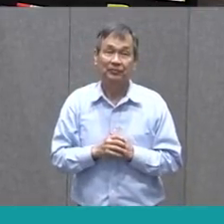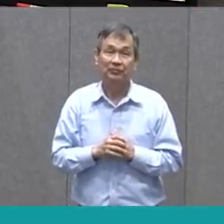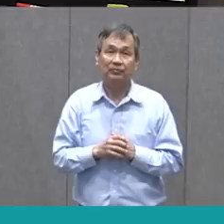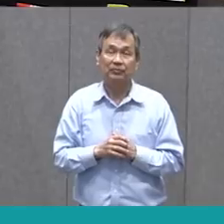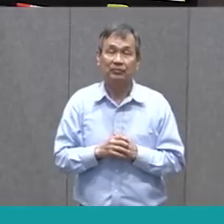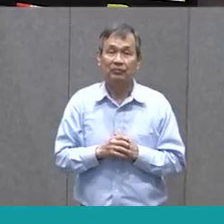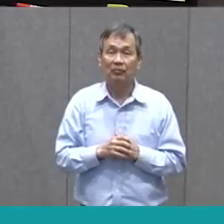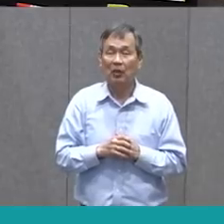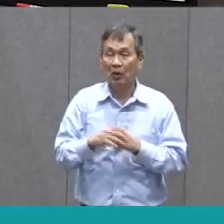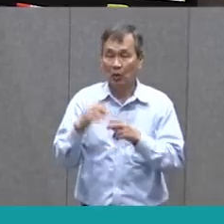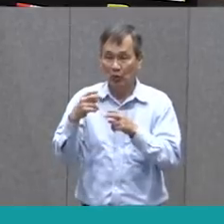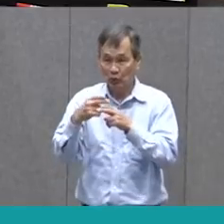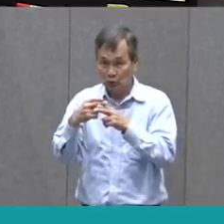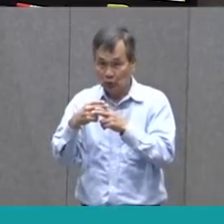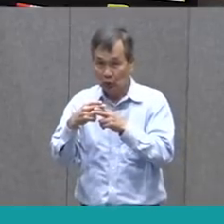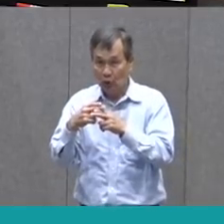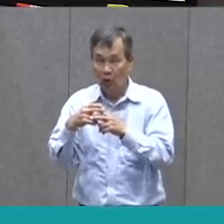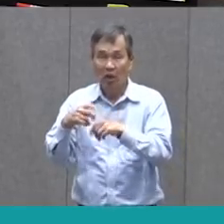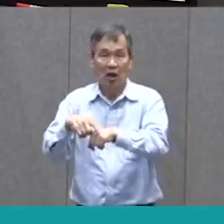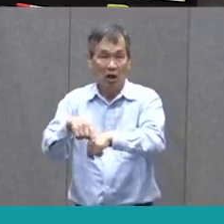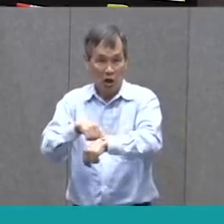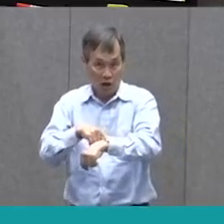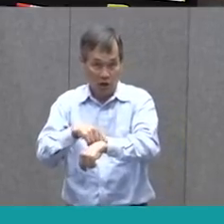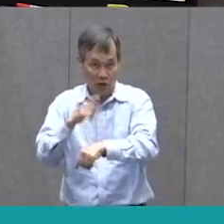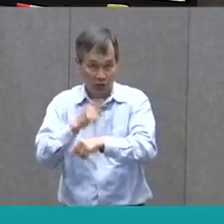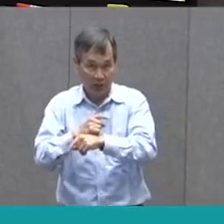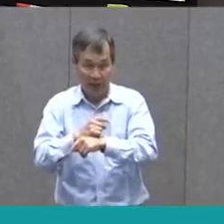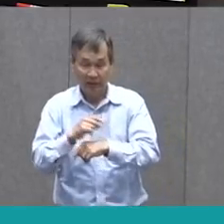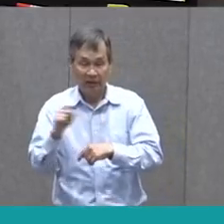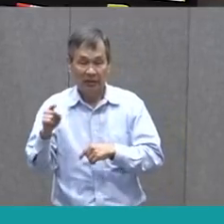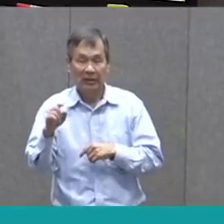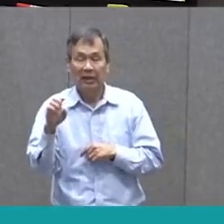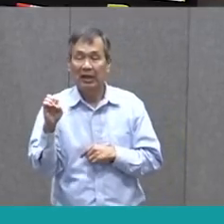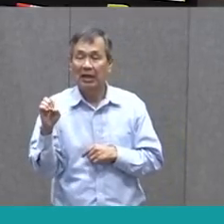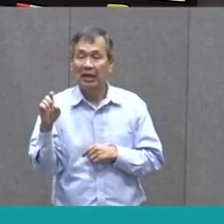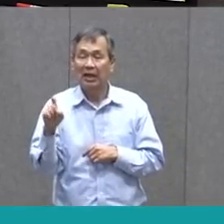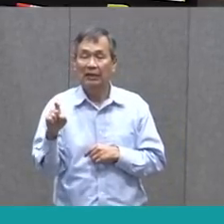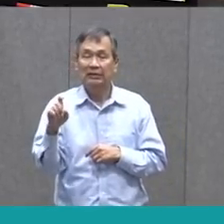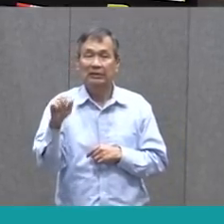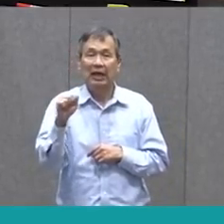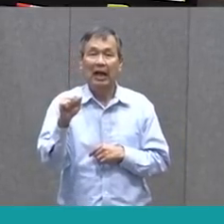We have our short vowel and our long vowel sounds. So we have exam.